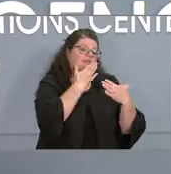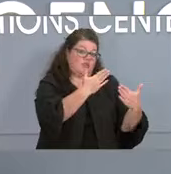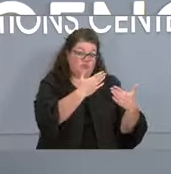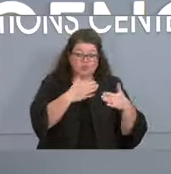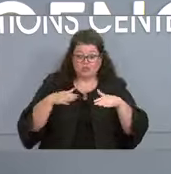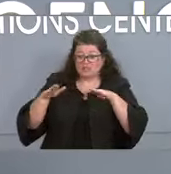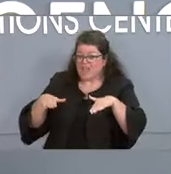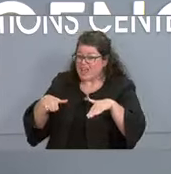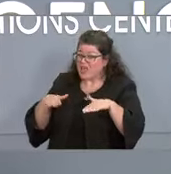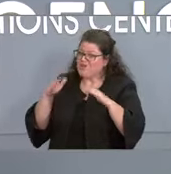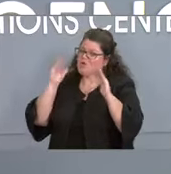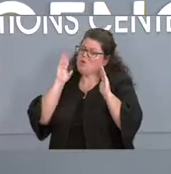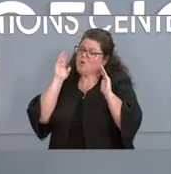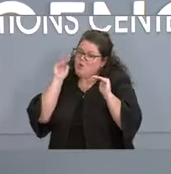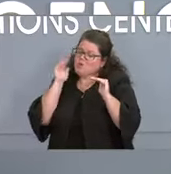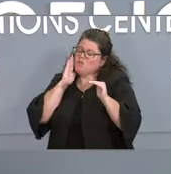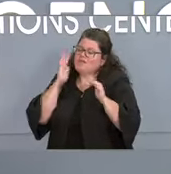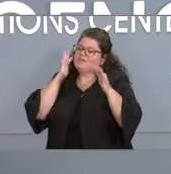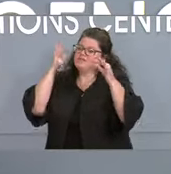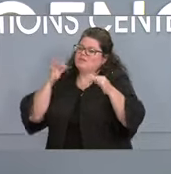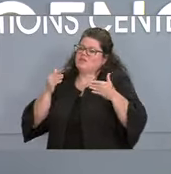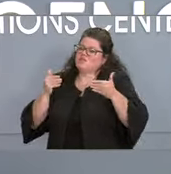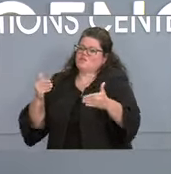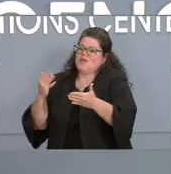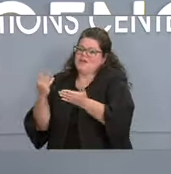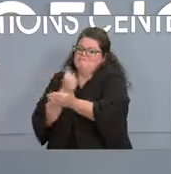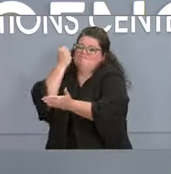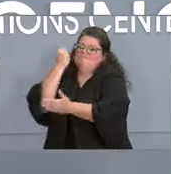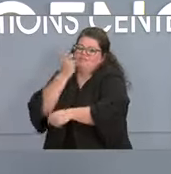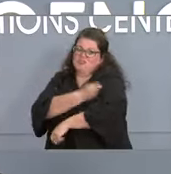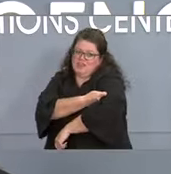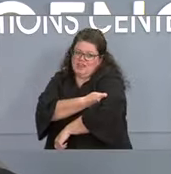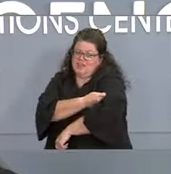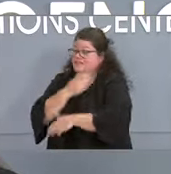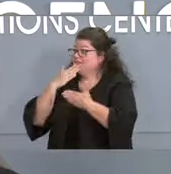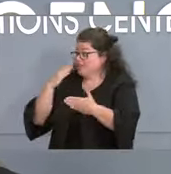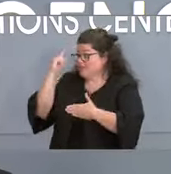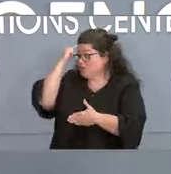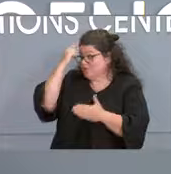yet, I hope you will choose to get your shot now. Thank you, Governor.